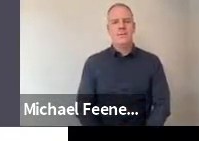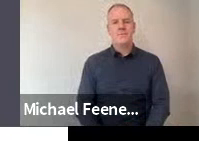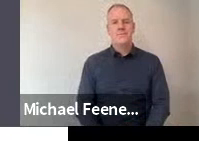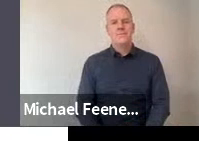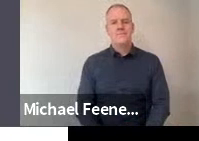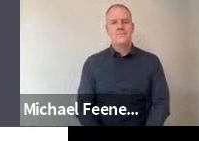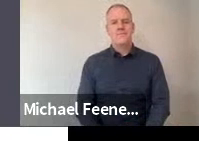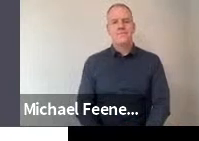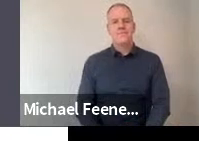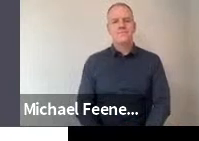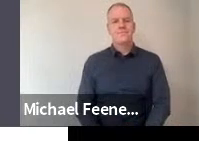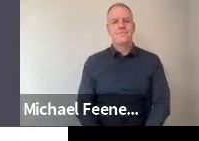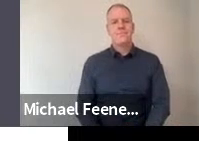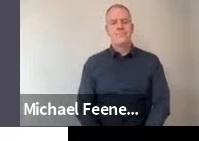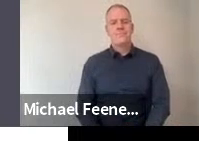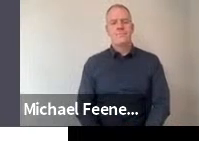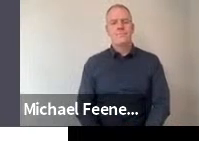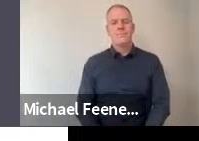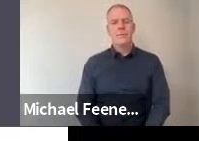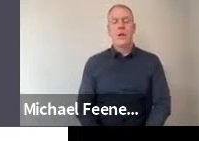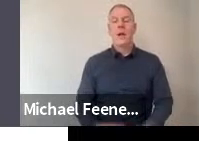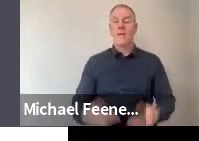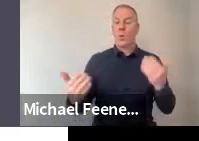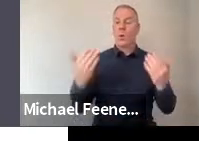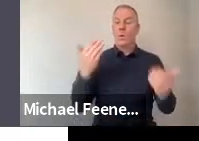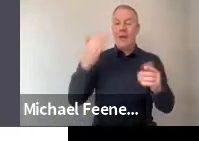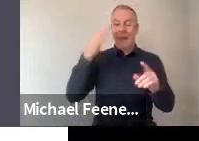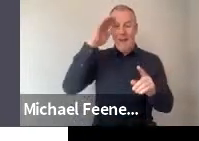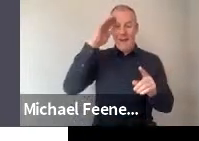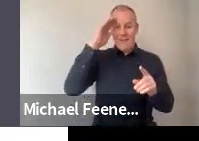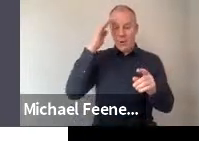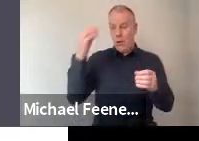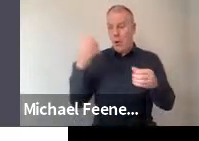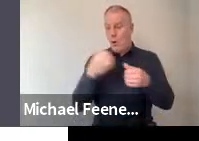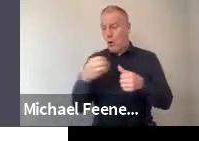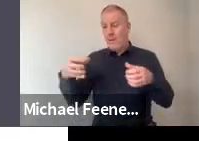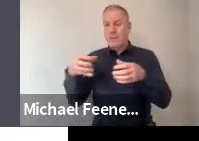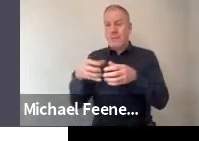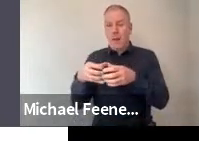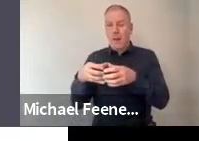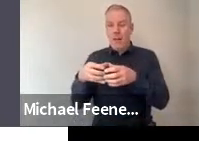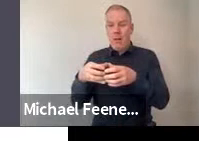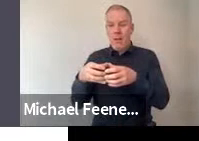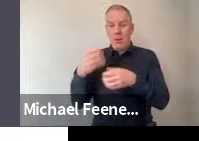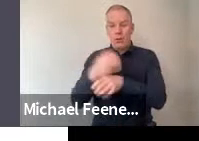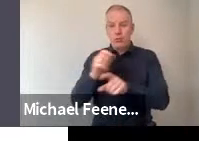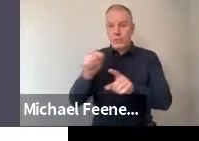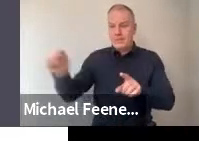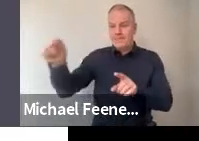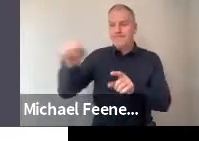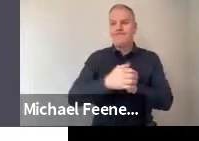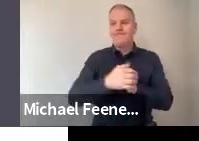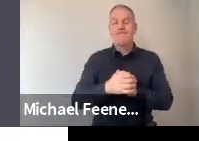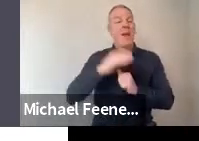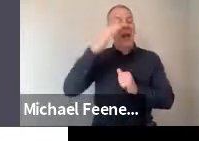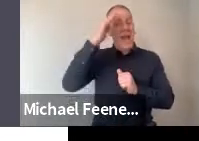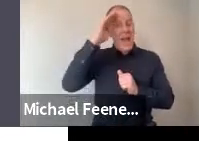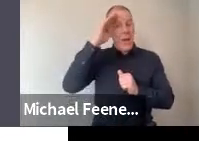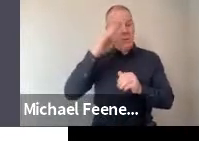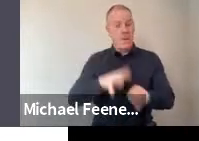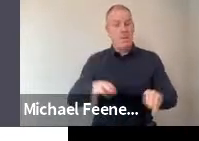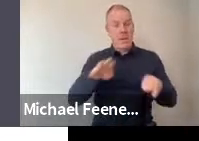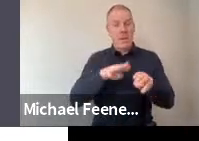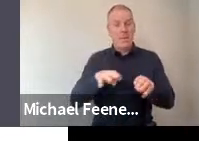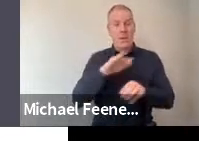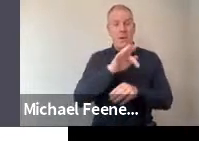So when we looked at Ireland compared to other small advanced economies, we found that the Irish public in